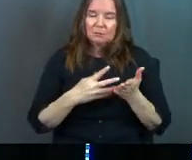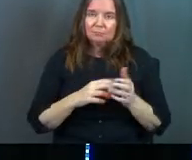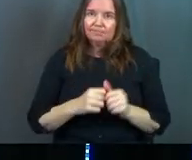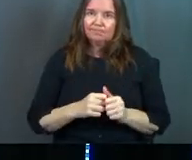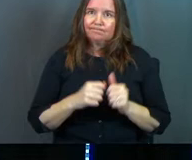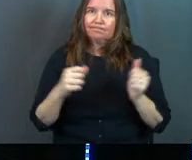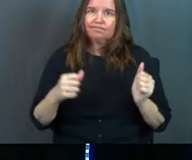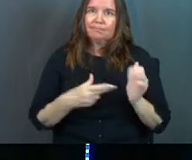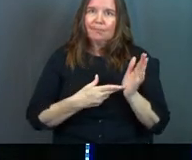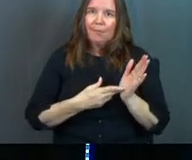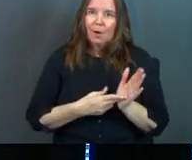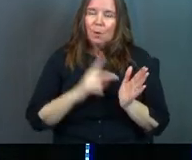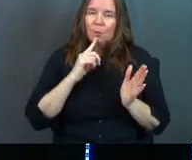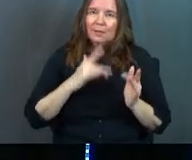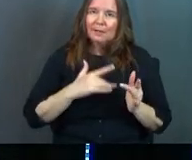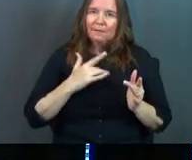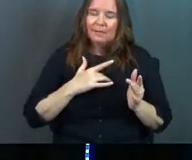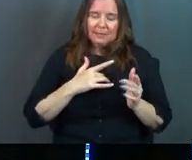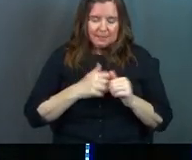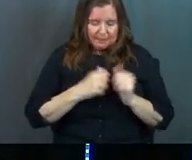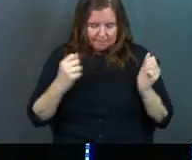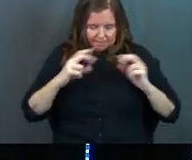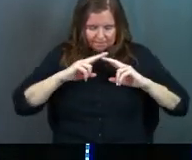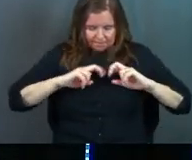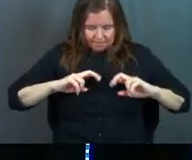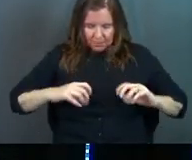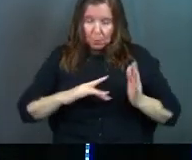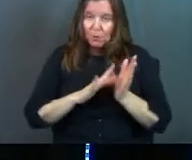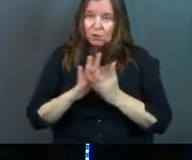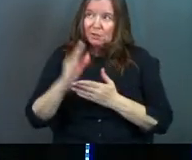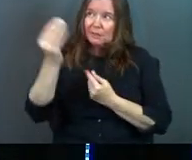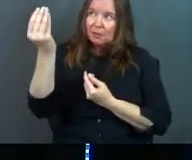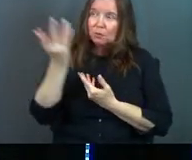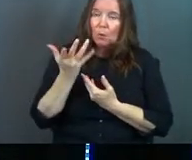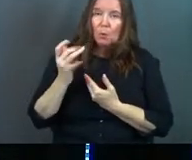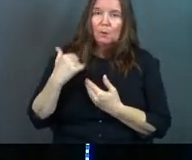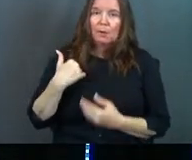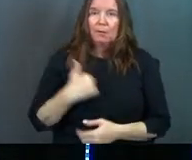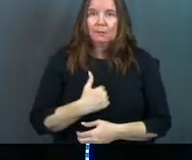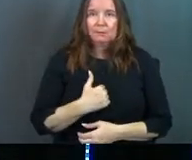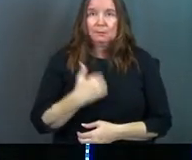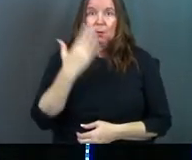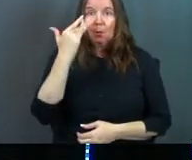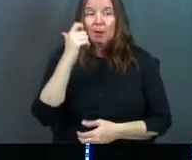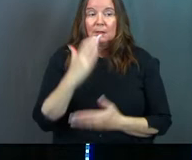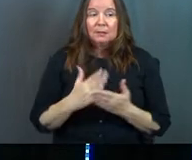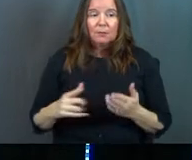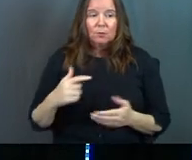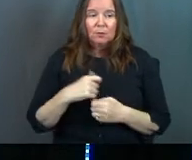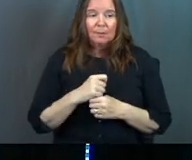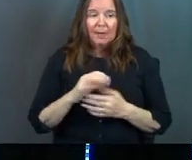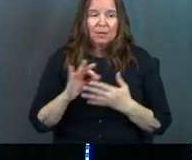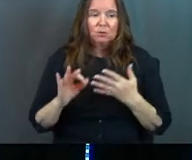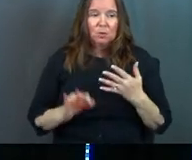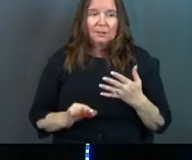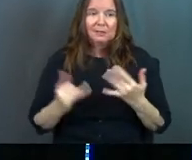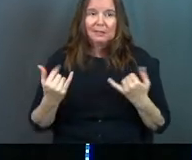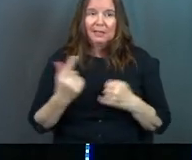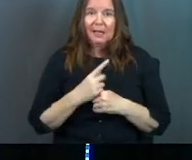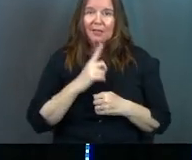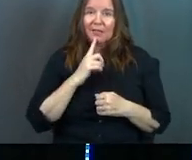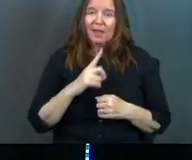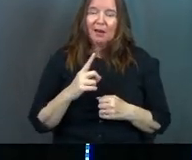honestly so that we can really feel the weight of what Jesus has told us. Because some of you will make choices today